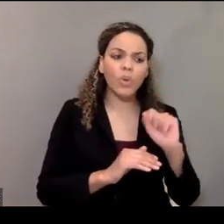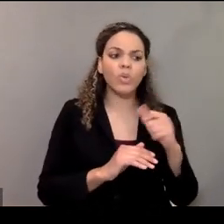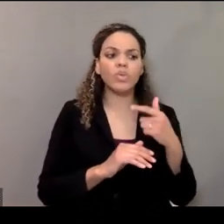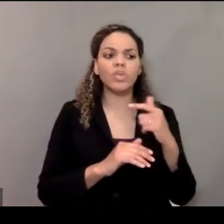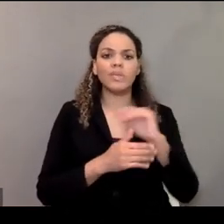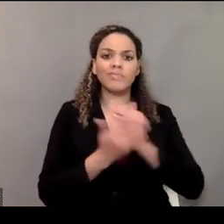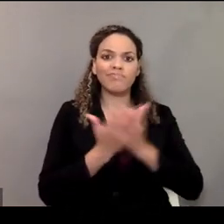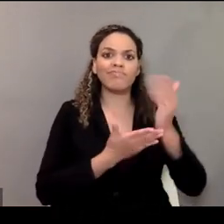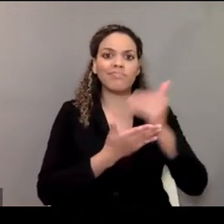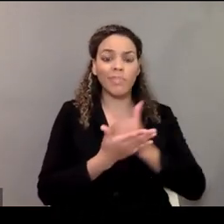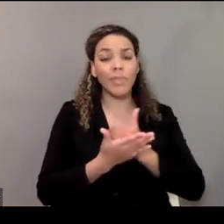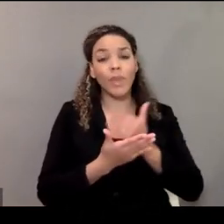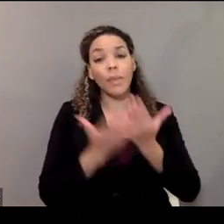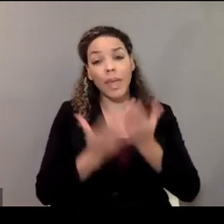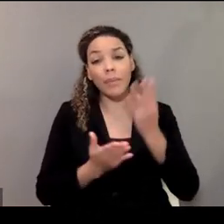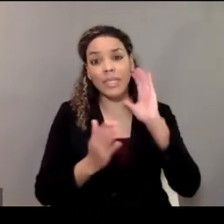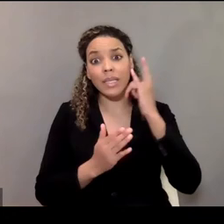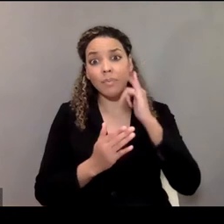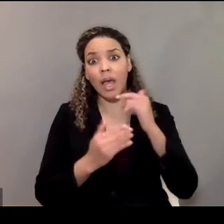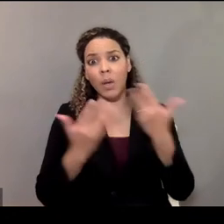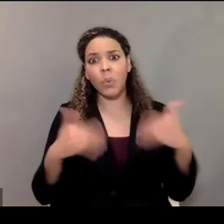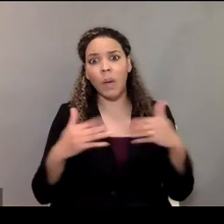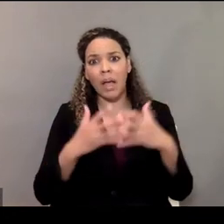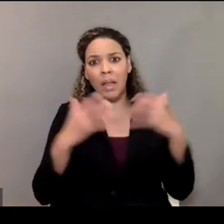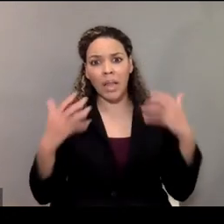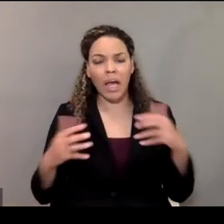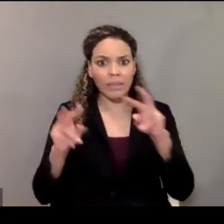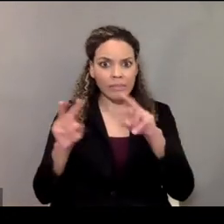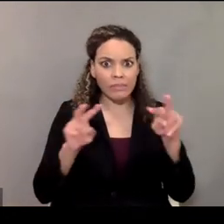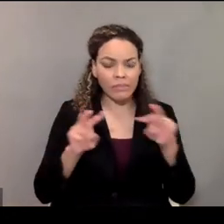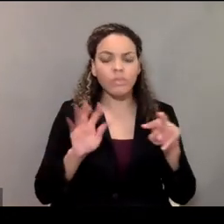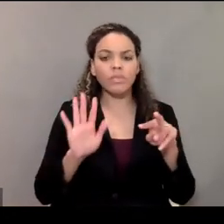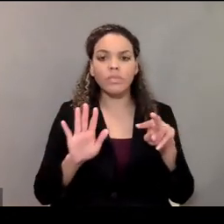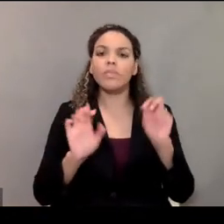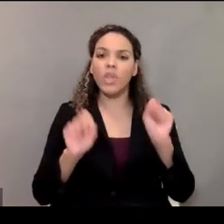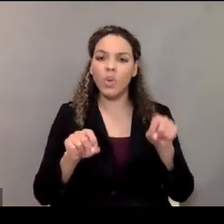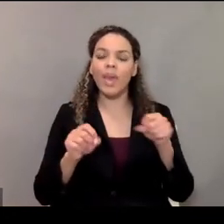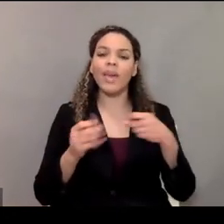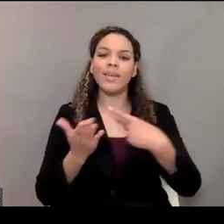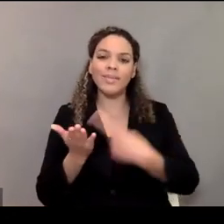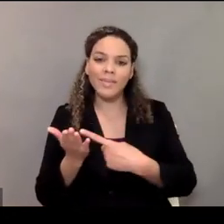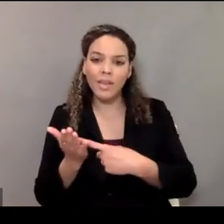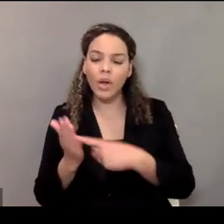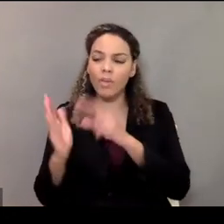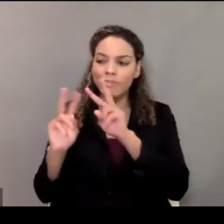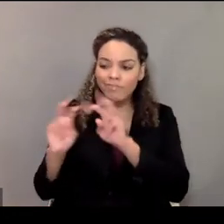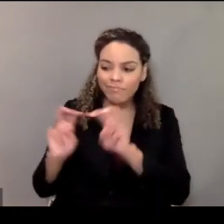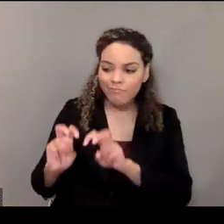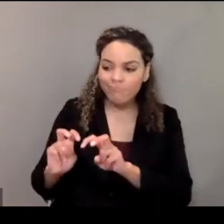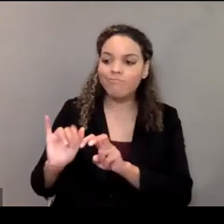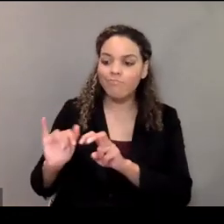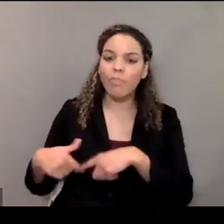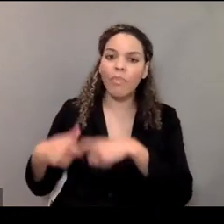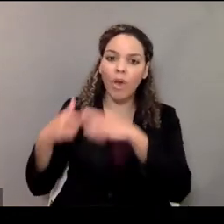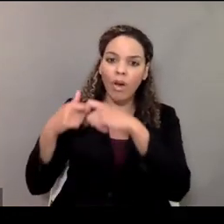entirety. It doesn't may seem like a lot of material, but you can go over it and then, you know, lightly, and then you would